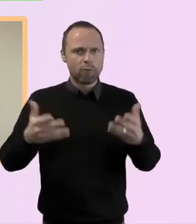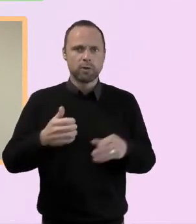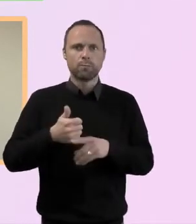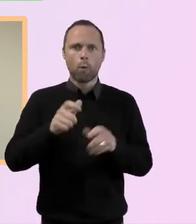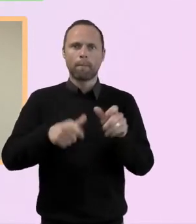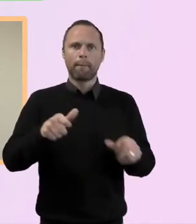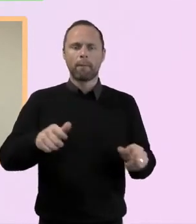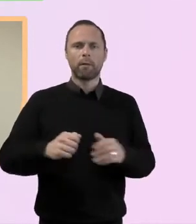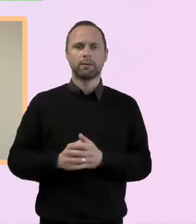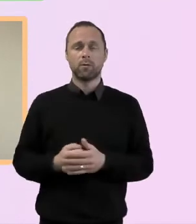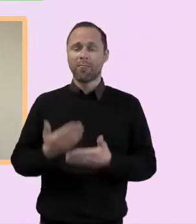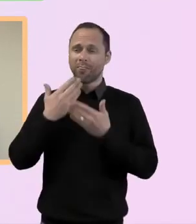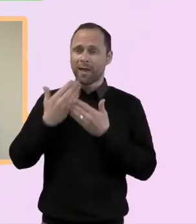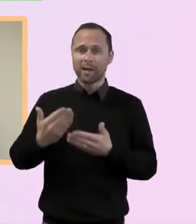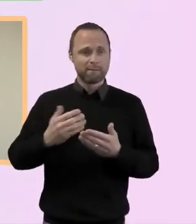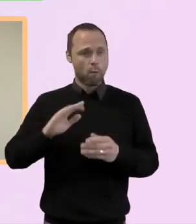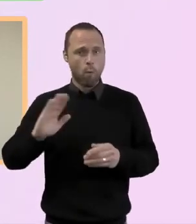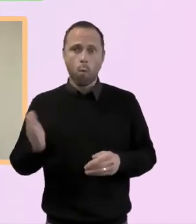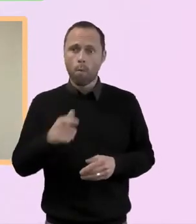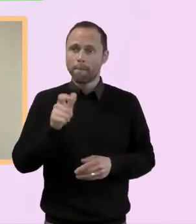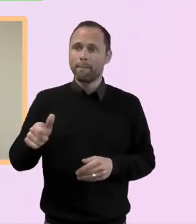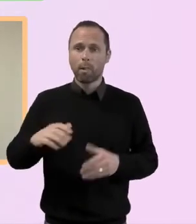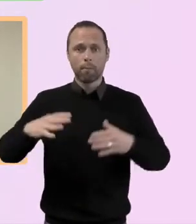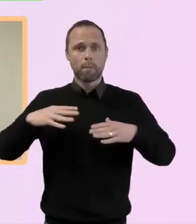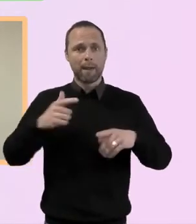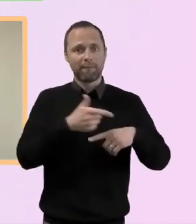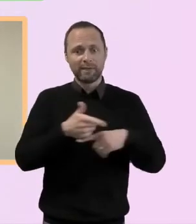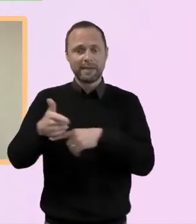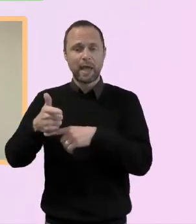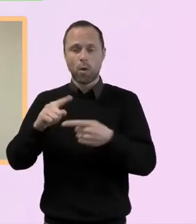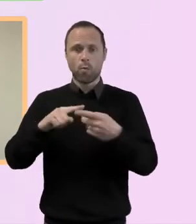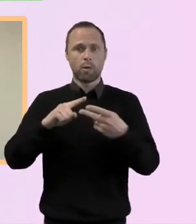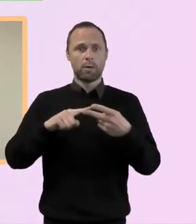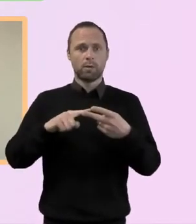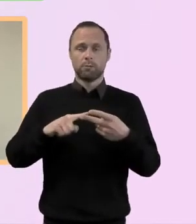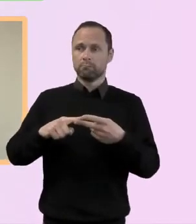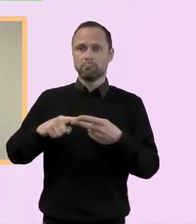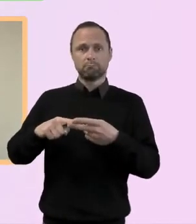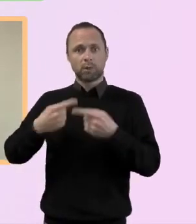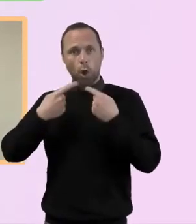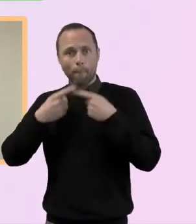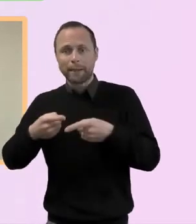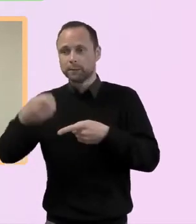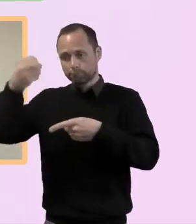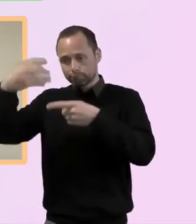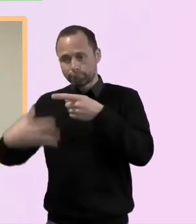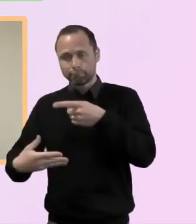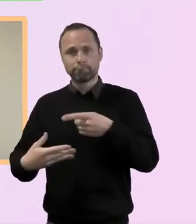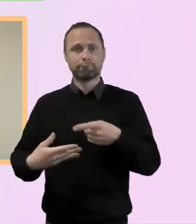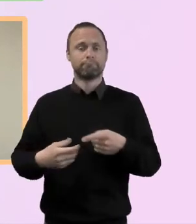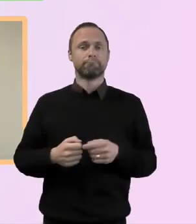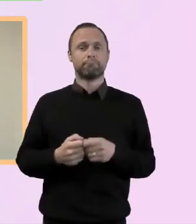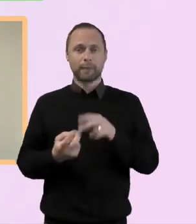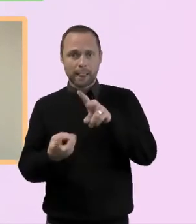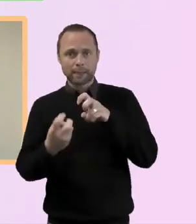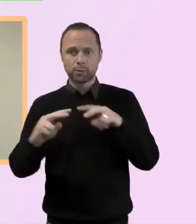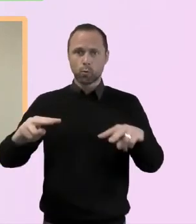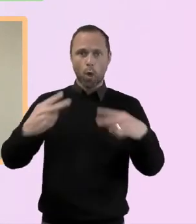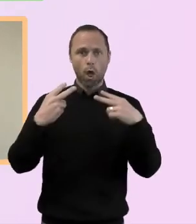everyone on the screen and who did videos. Thank you everyone for writing in. Thank you everyone for listening in, um, or for